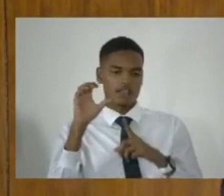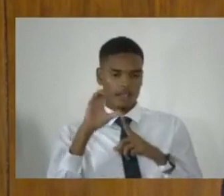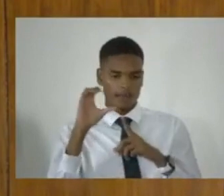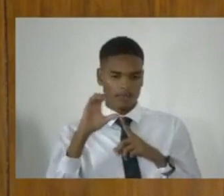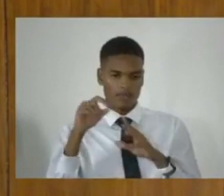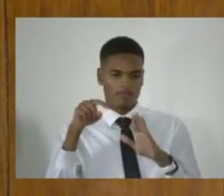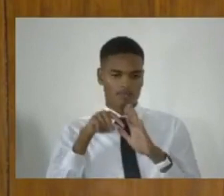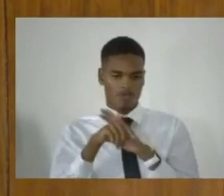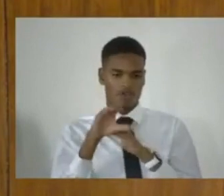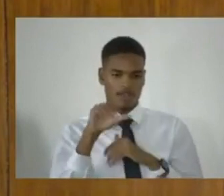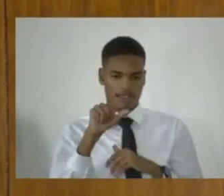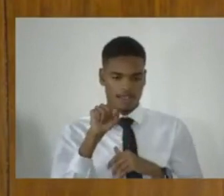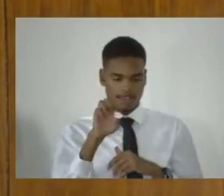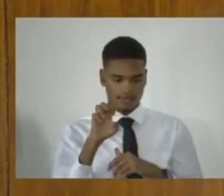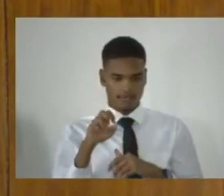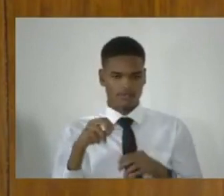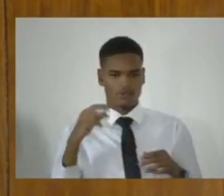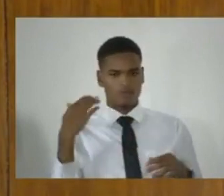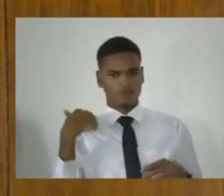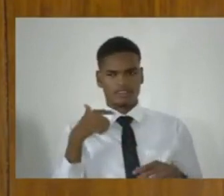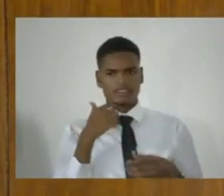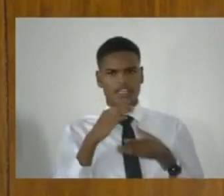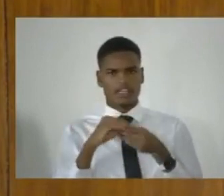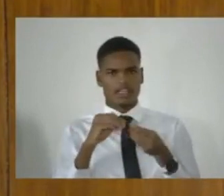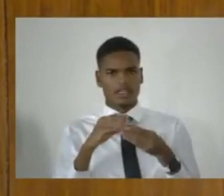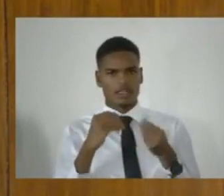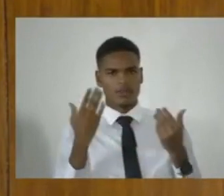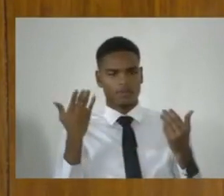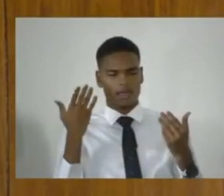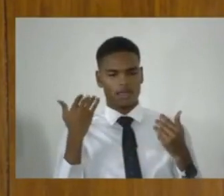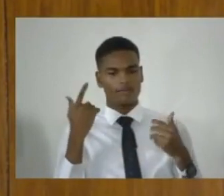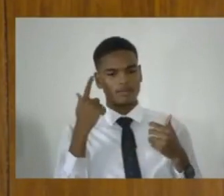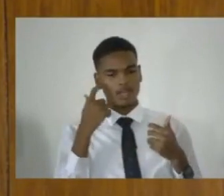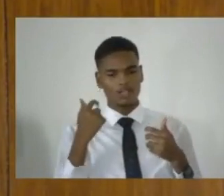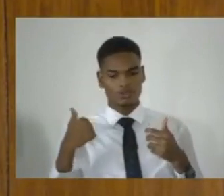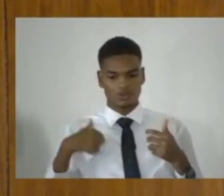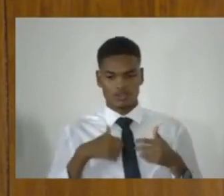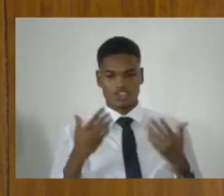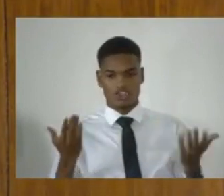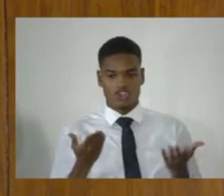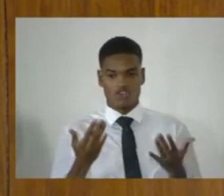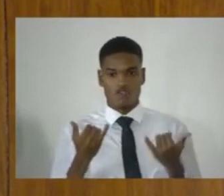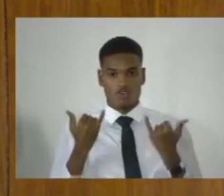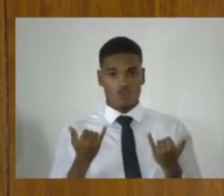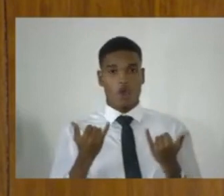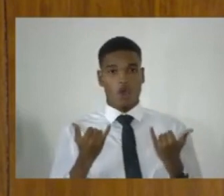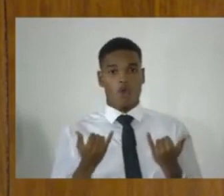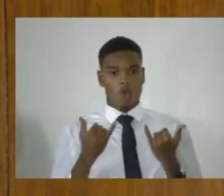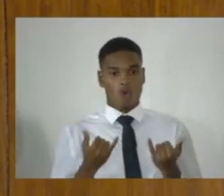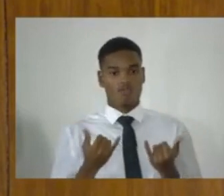where we are here with this legislation is